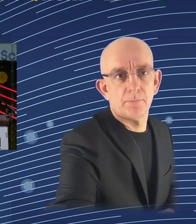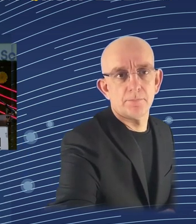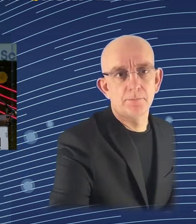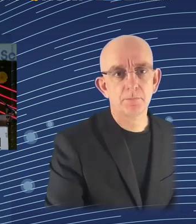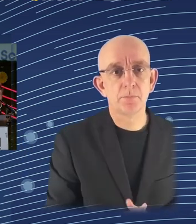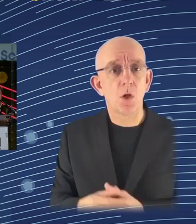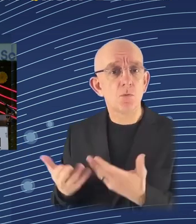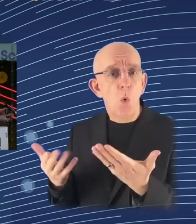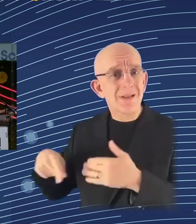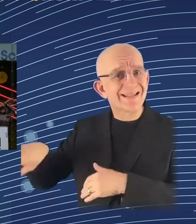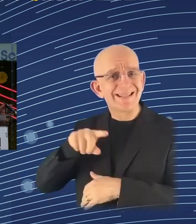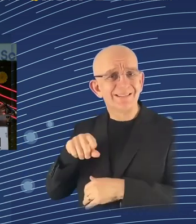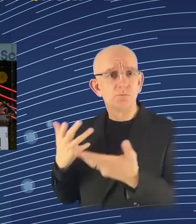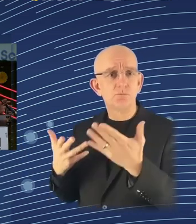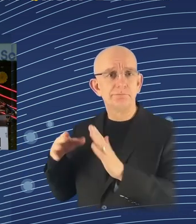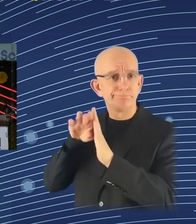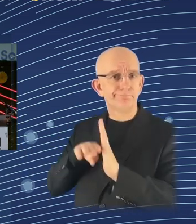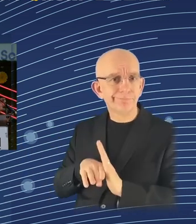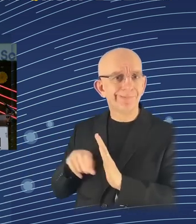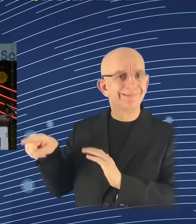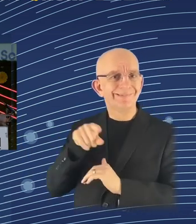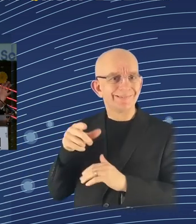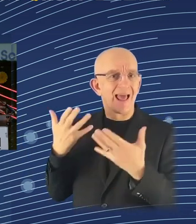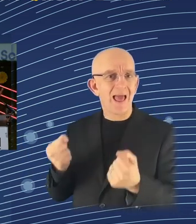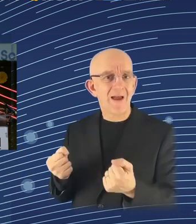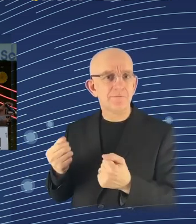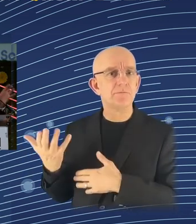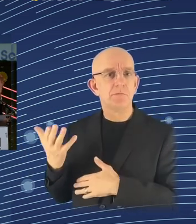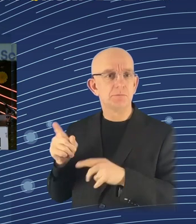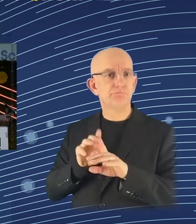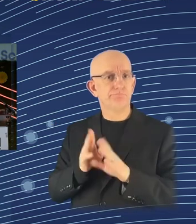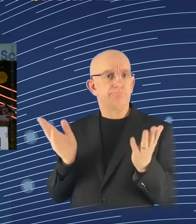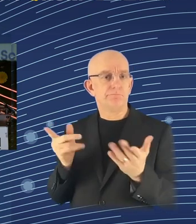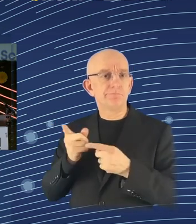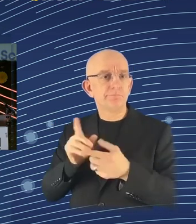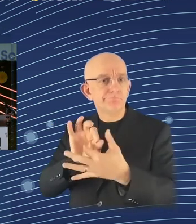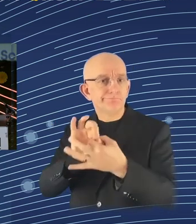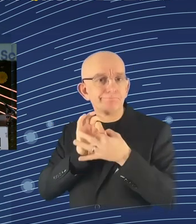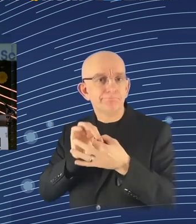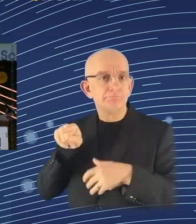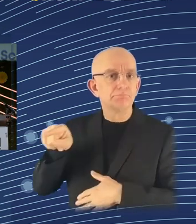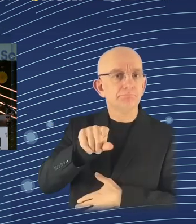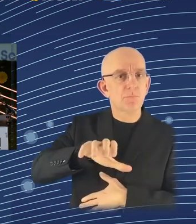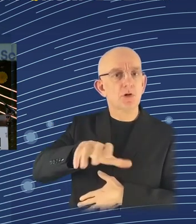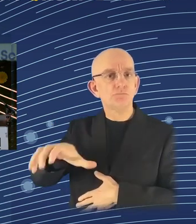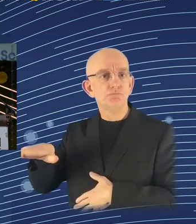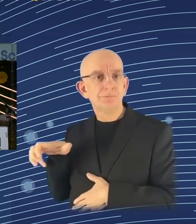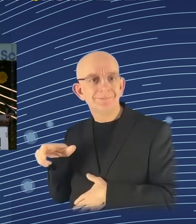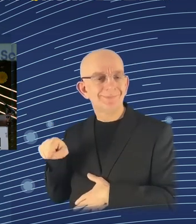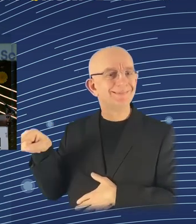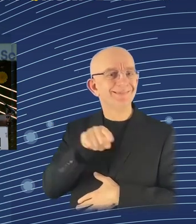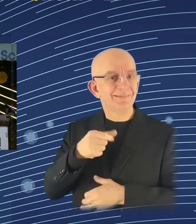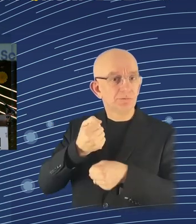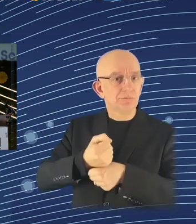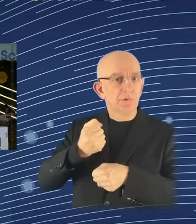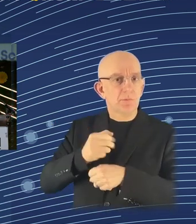score highly on that are the countries that can use AI beneficially to their benefit and to creating good jobs and